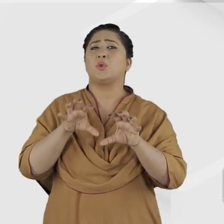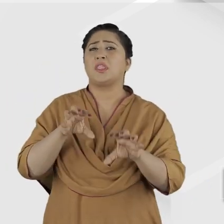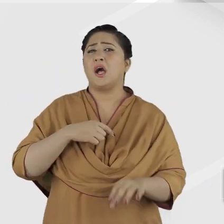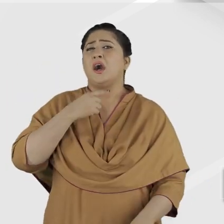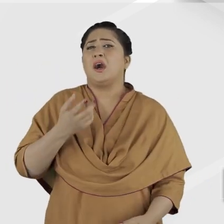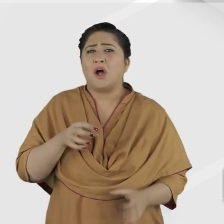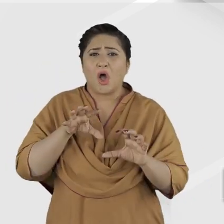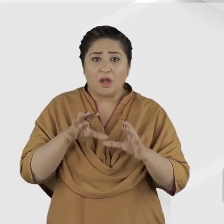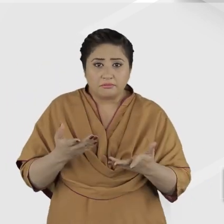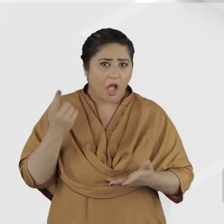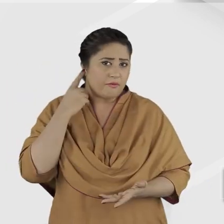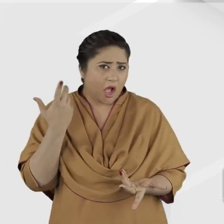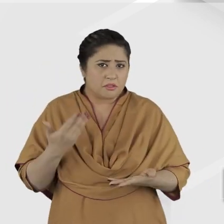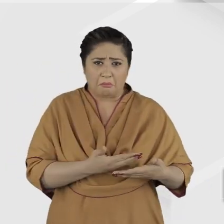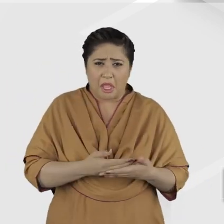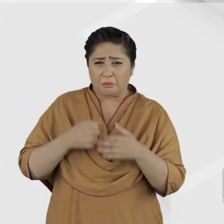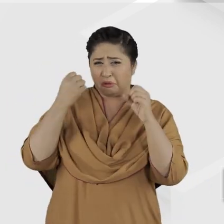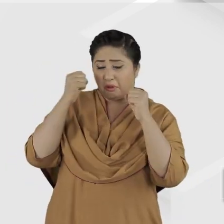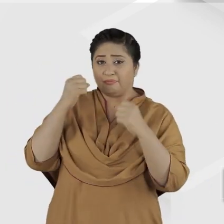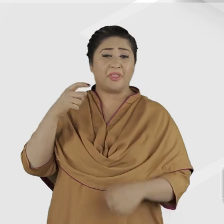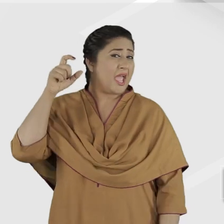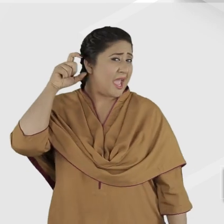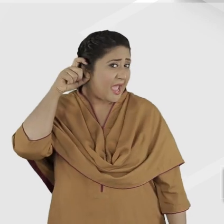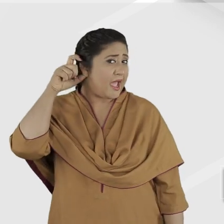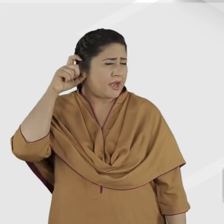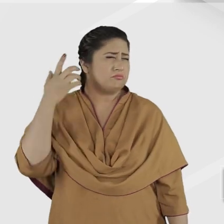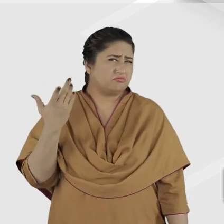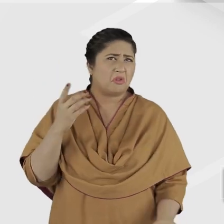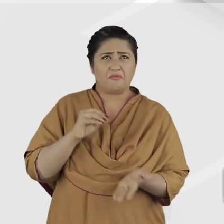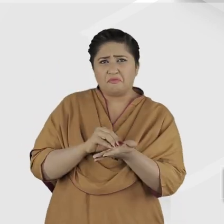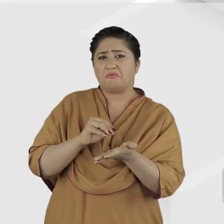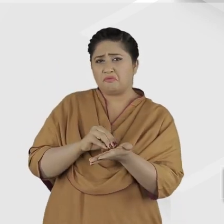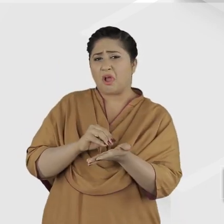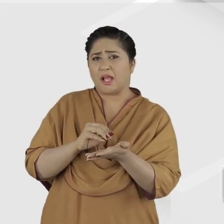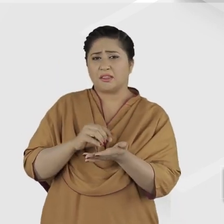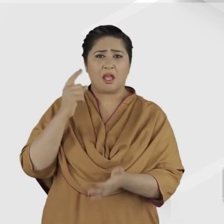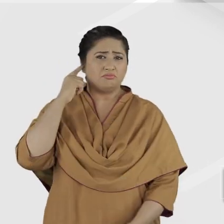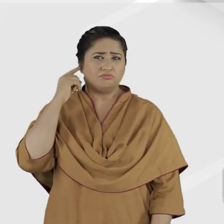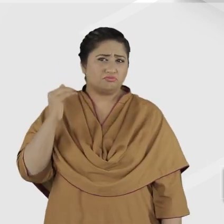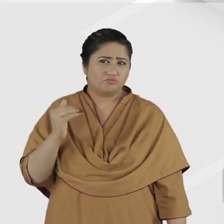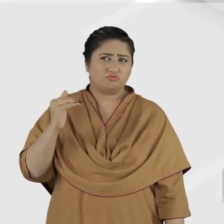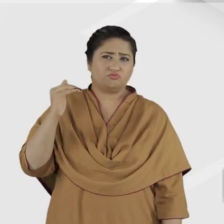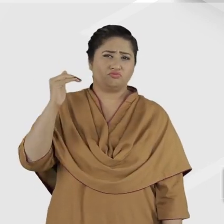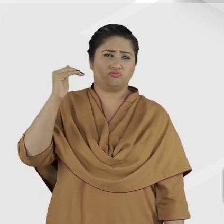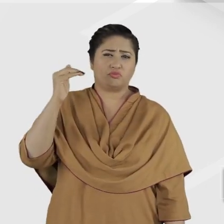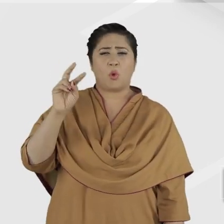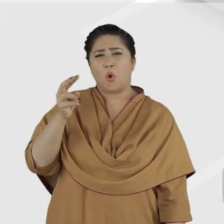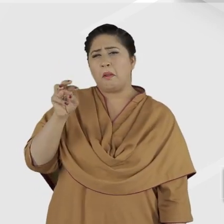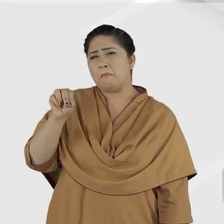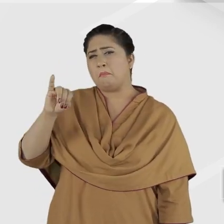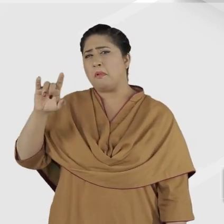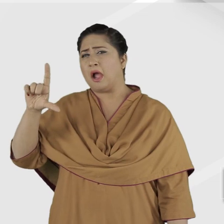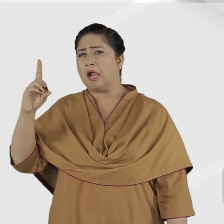or a baby crying. A hearing aid can effectively help to improve hearing for those with a mild